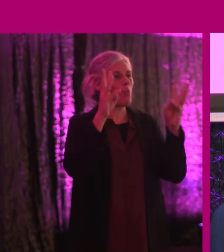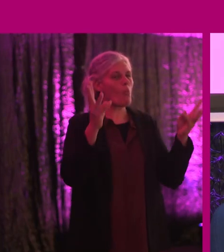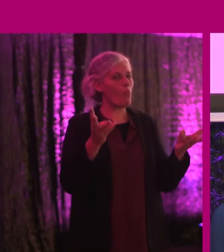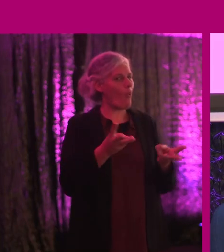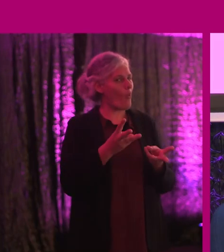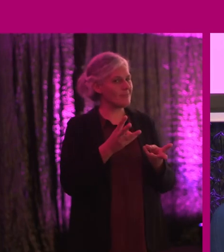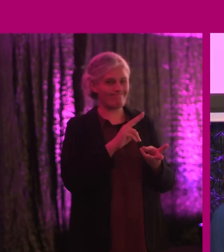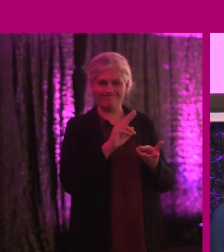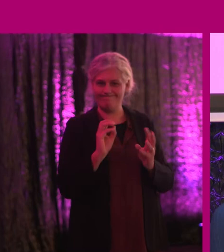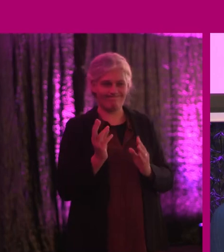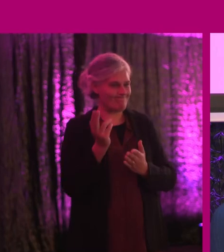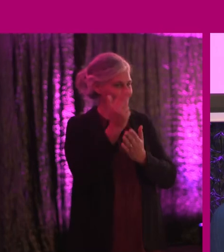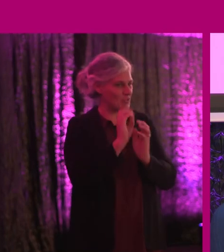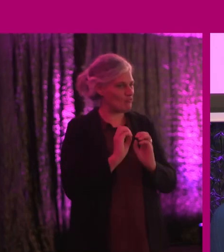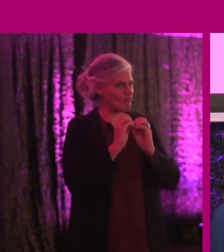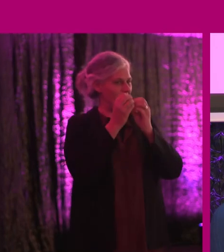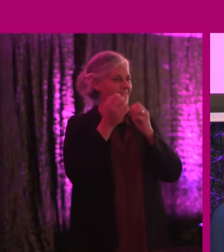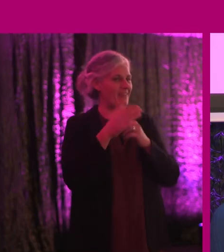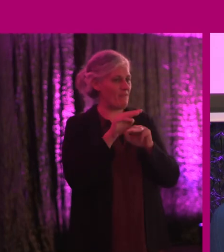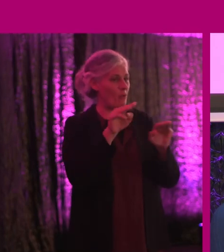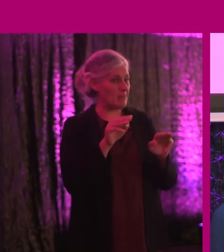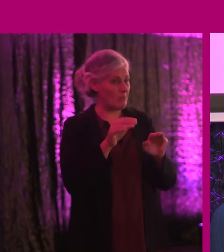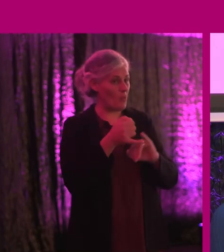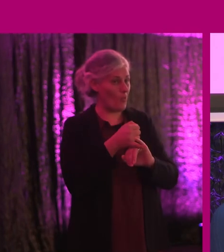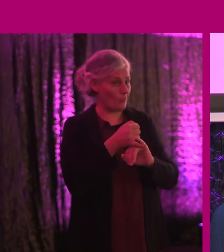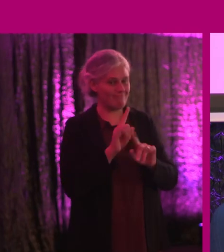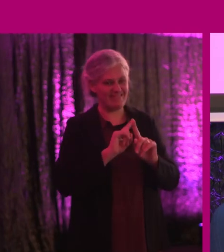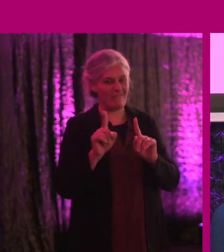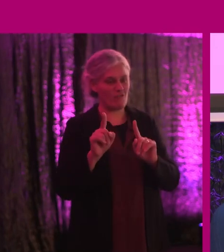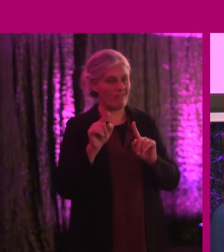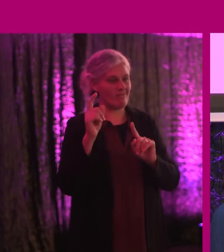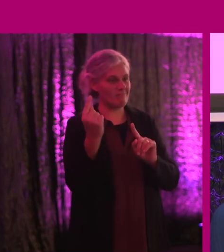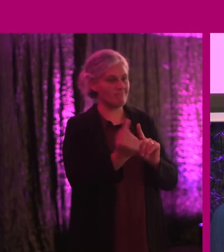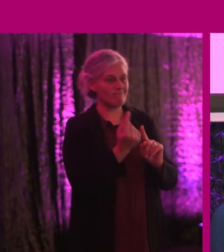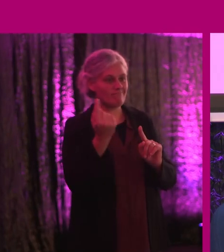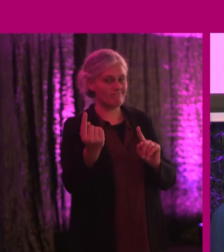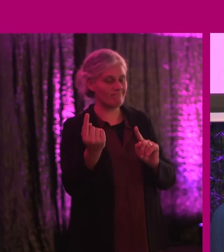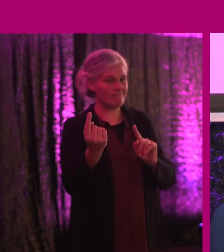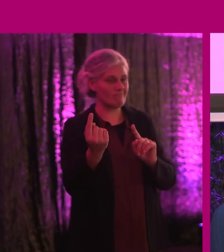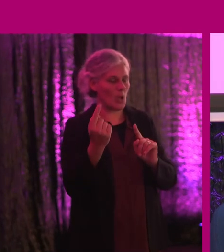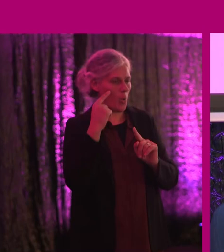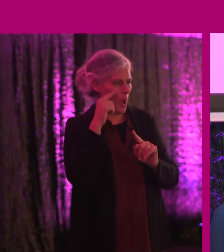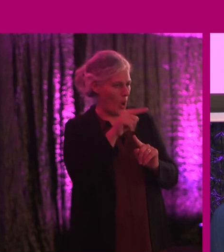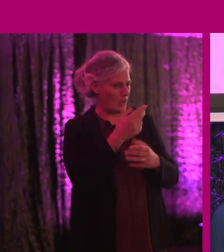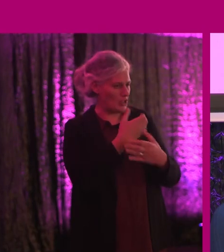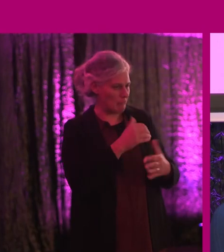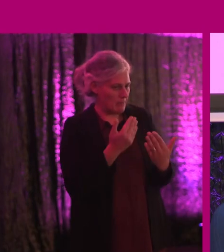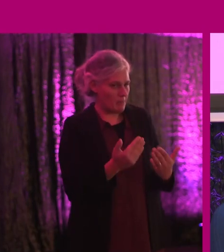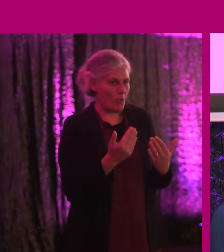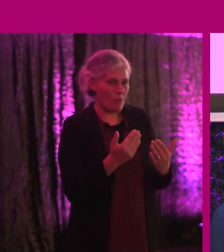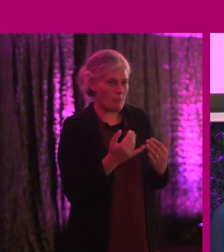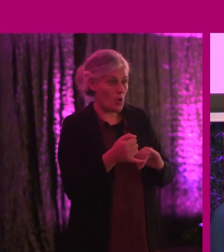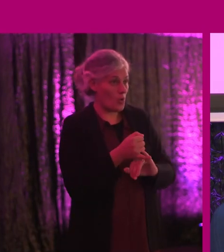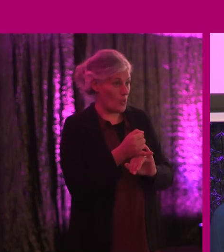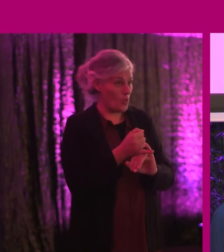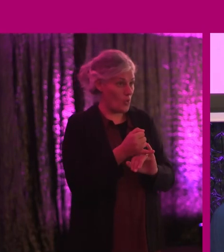designed for people who are different. And we look at our children now. And for those